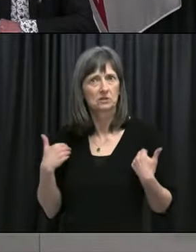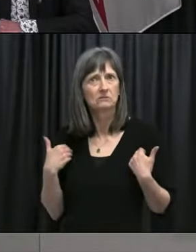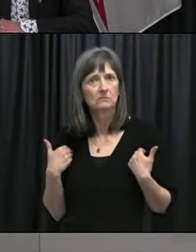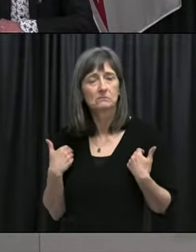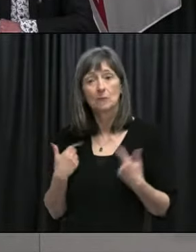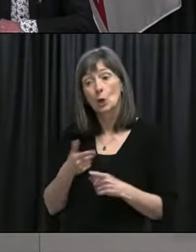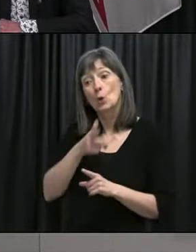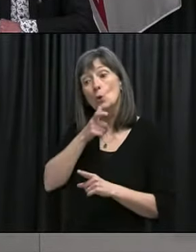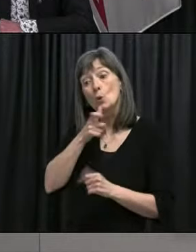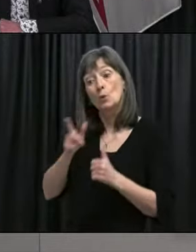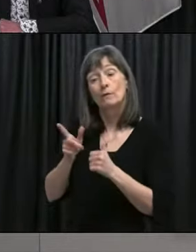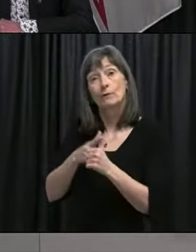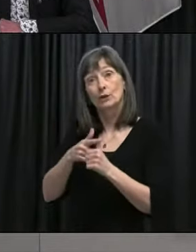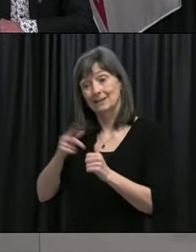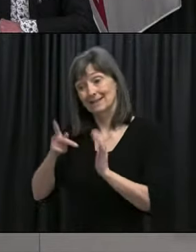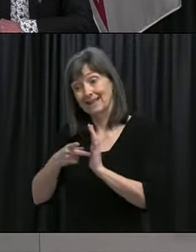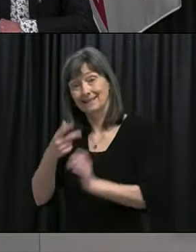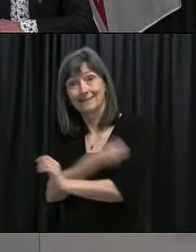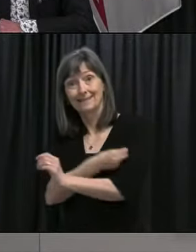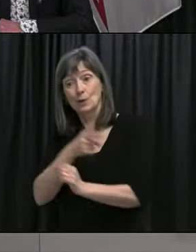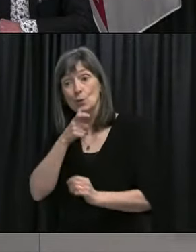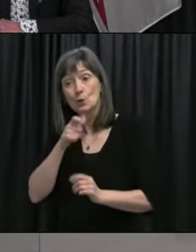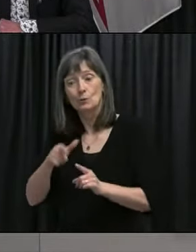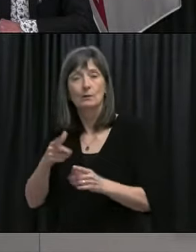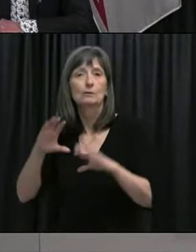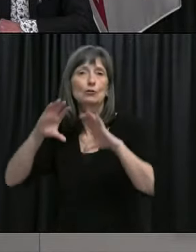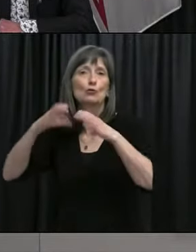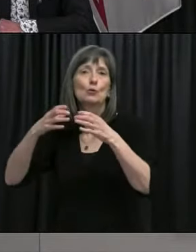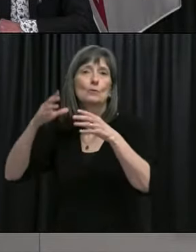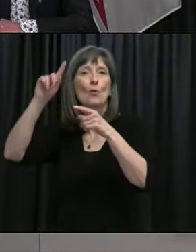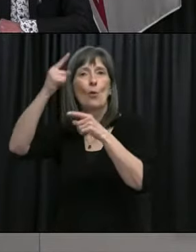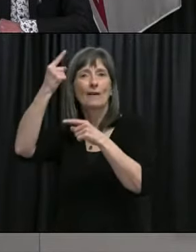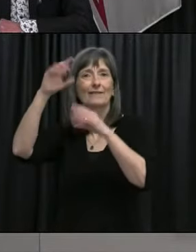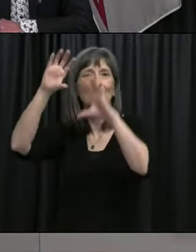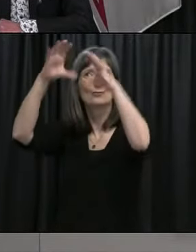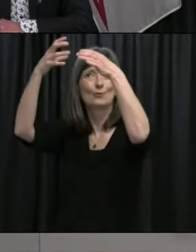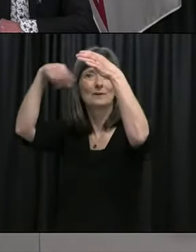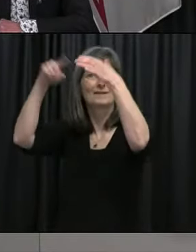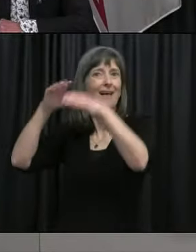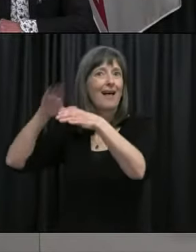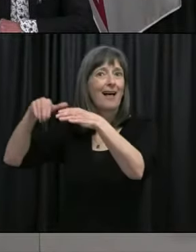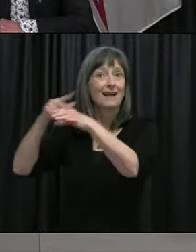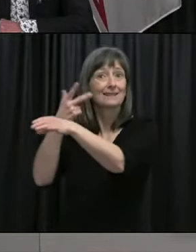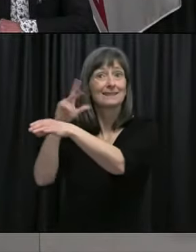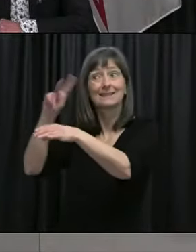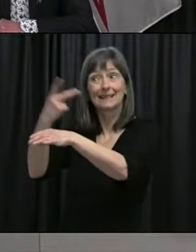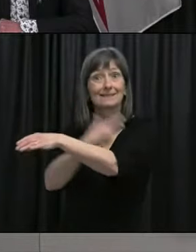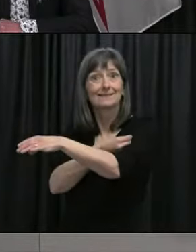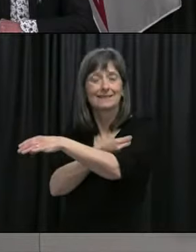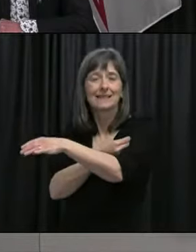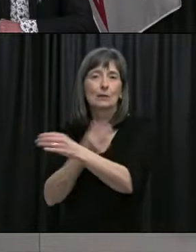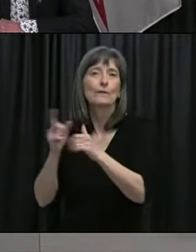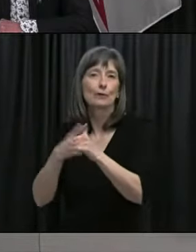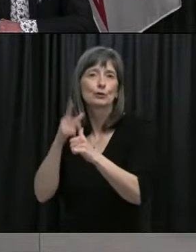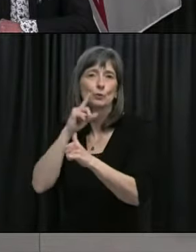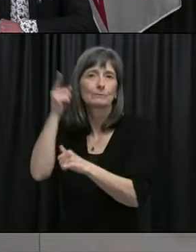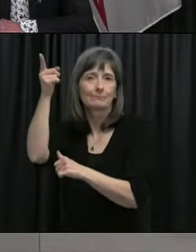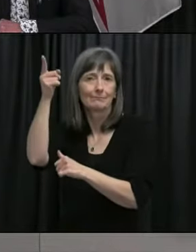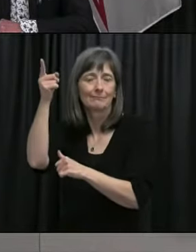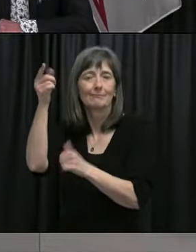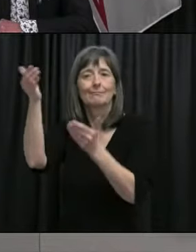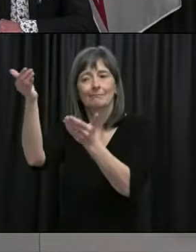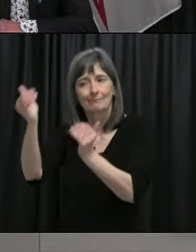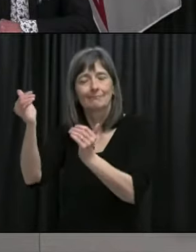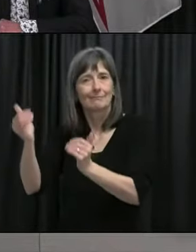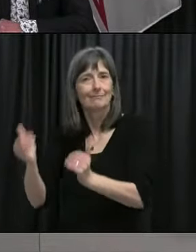be first in that, uh, group are going to be the people from phase one, obviously, who haven't gotten second doses up to this point. So, yeah, you are likely going